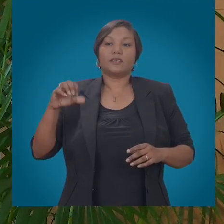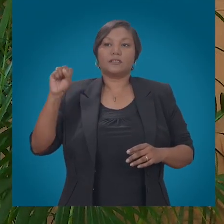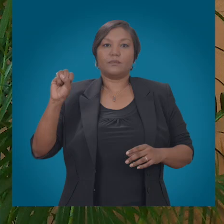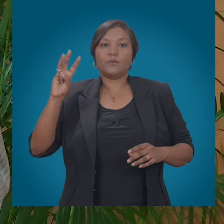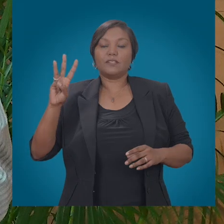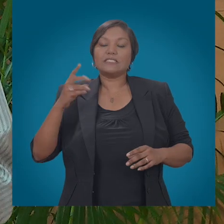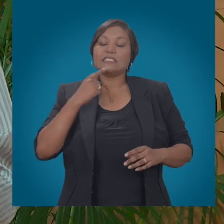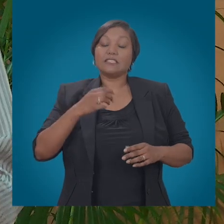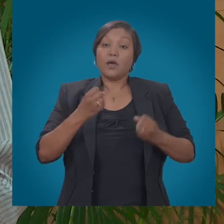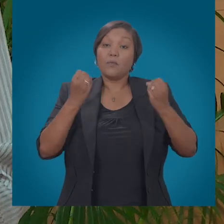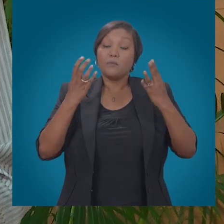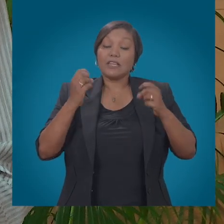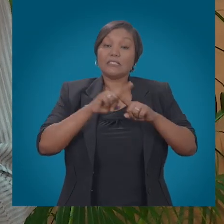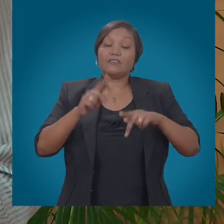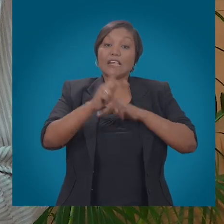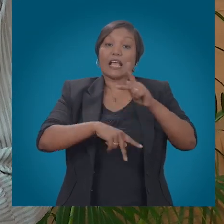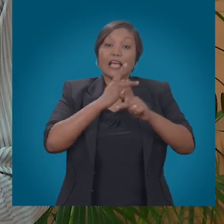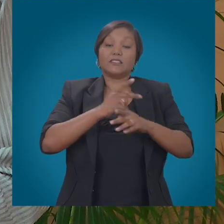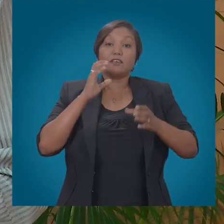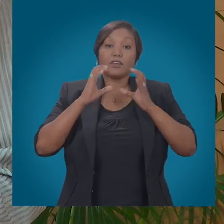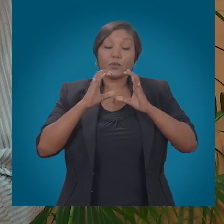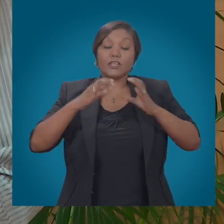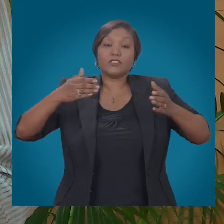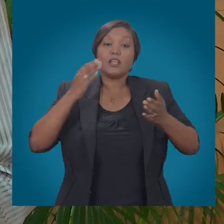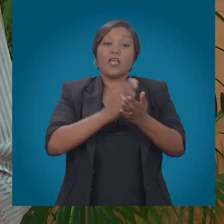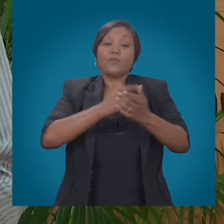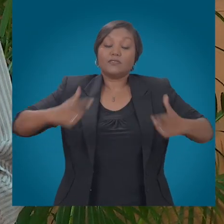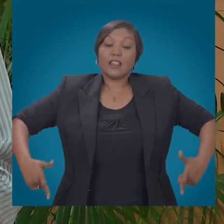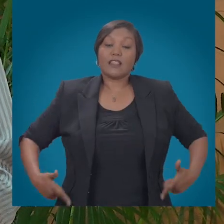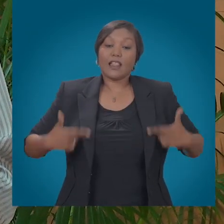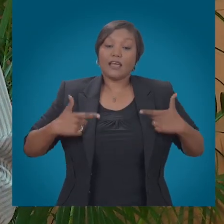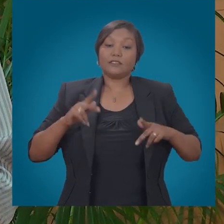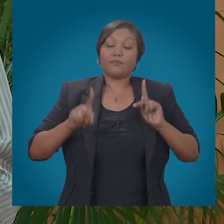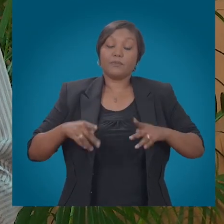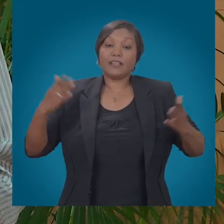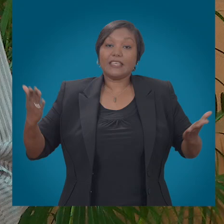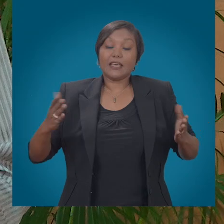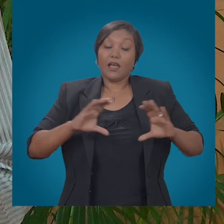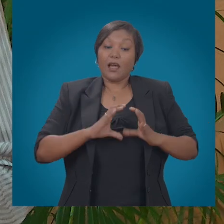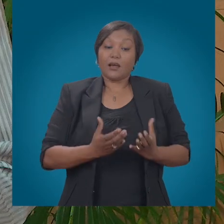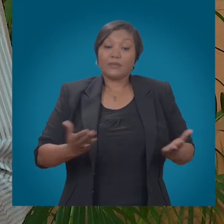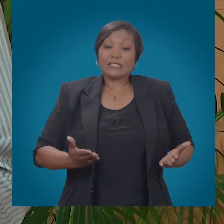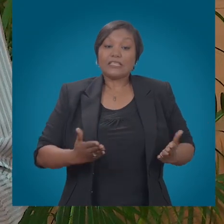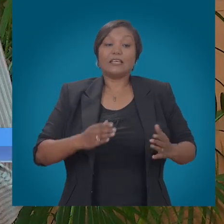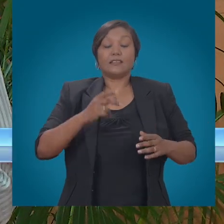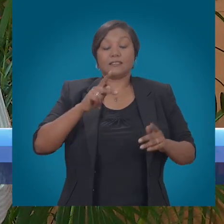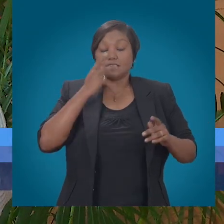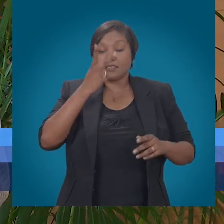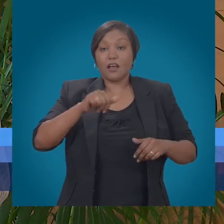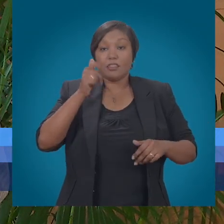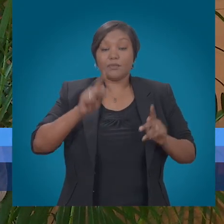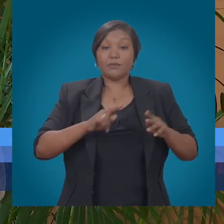of communications services enhances the lives of consumers, traditional service providers see their own networks being used against them.